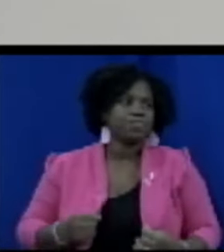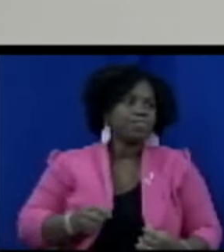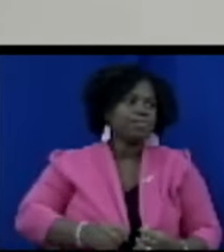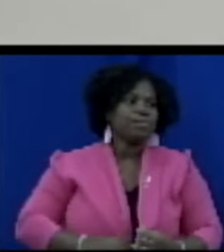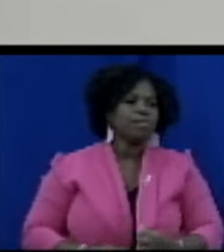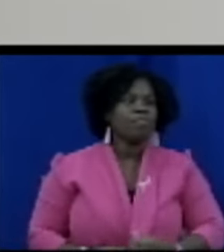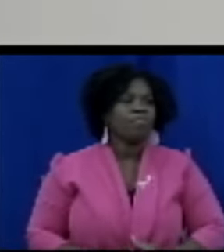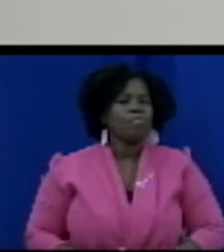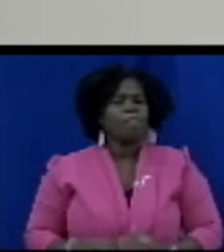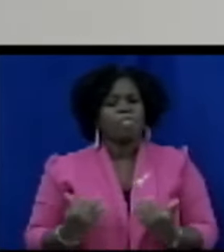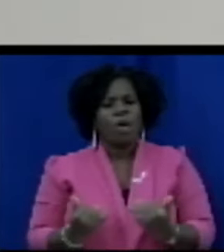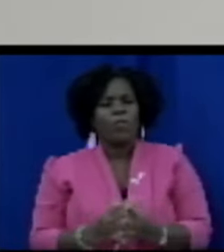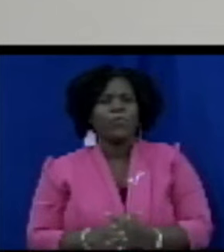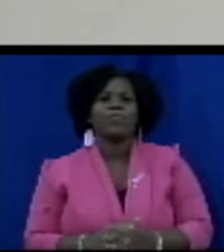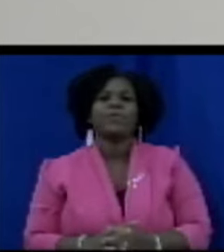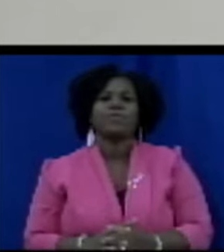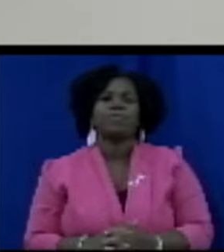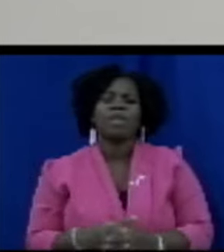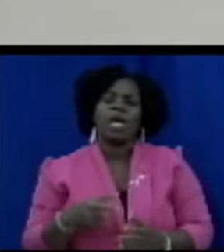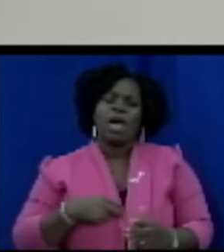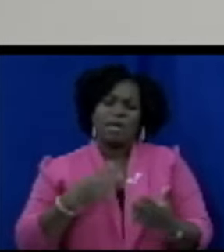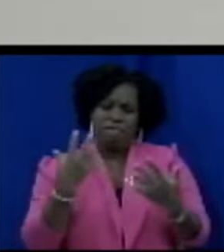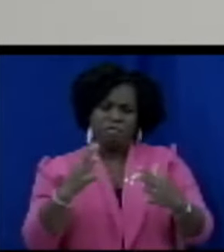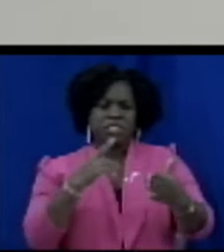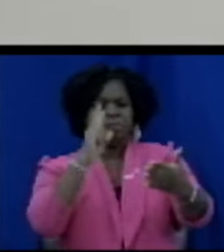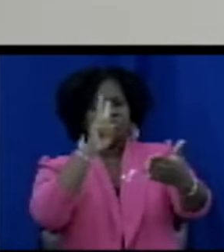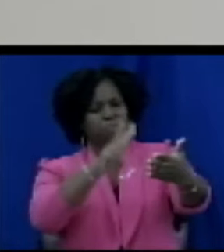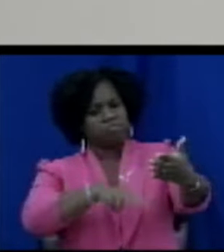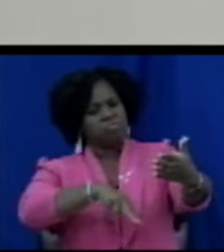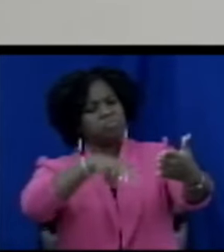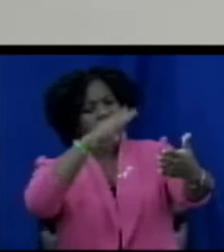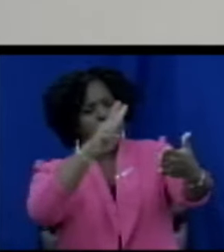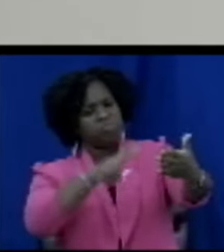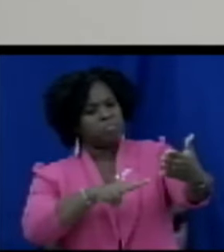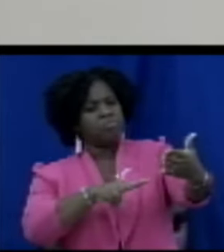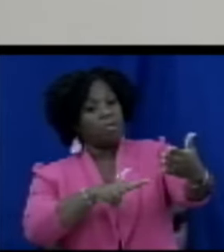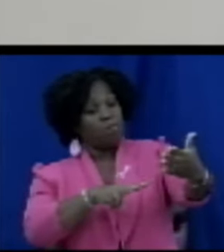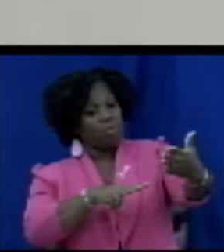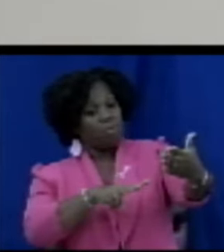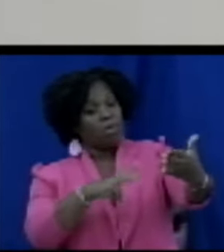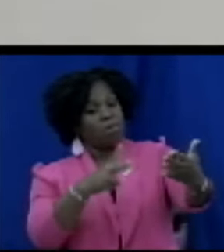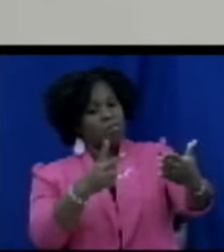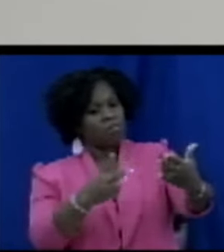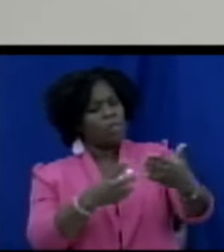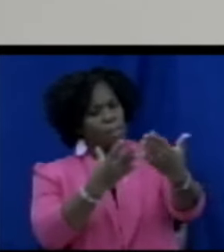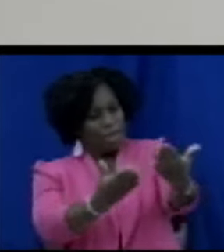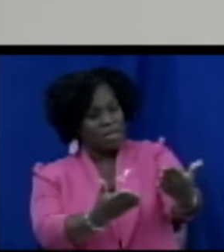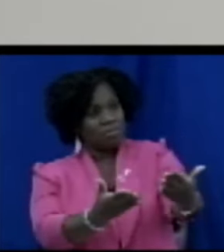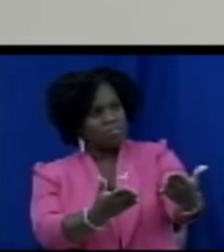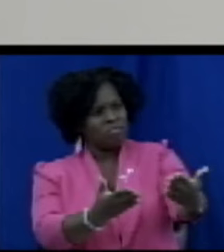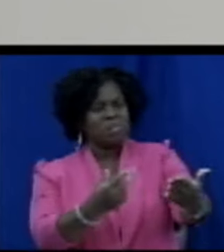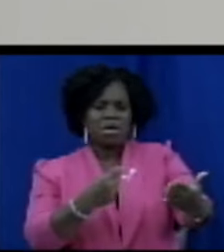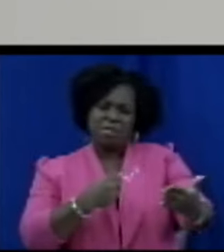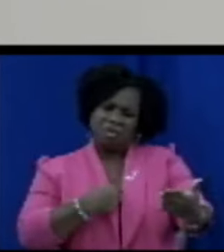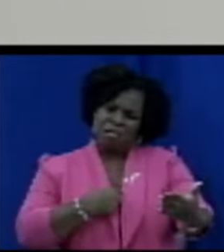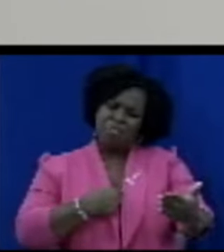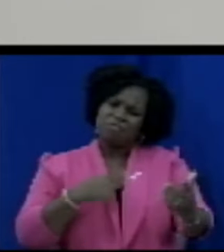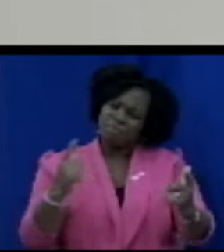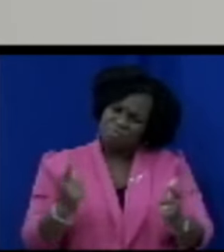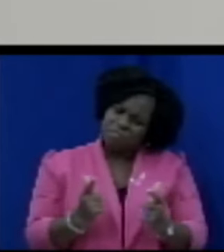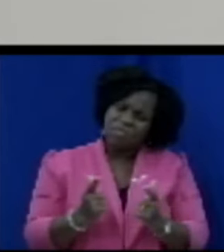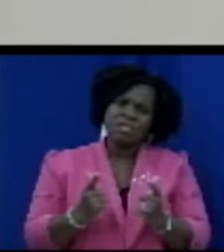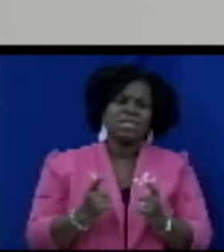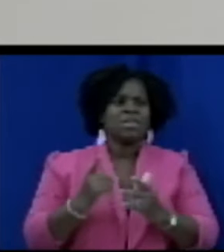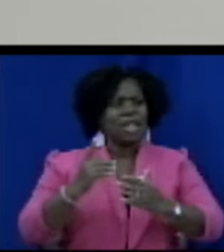as I said I perused the bill quite a bit and I was particularly very happy with the